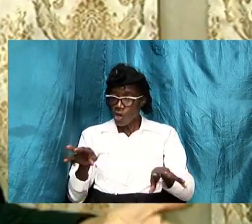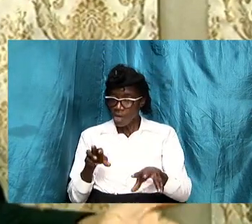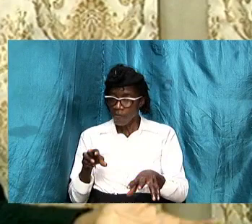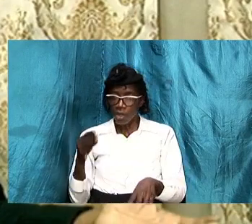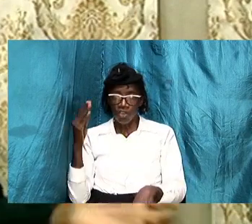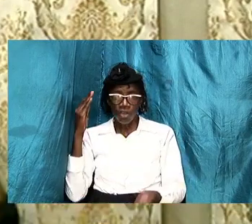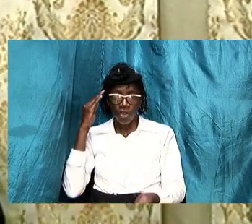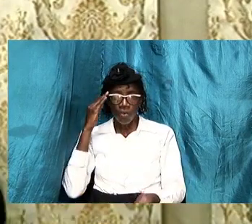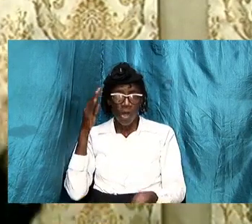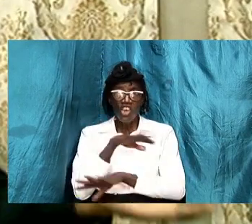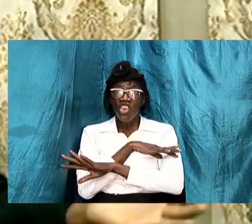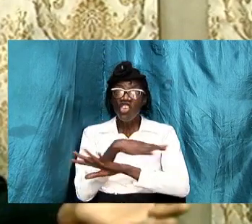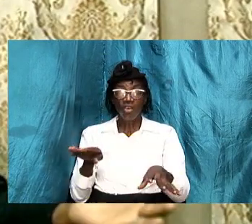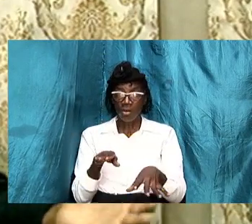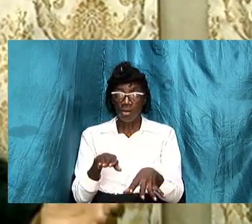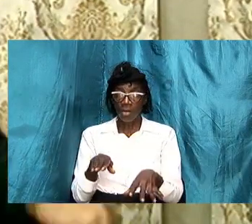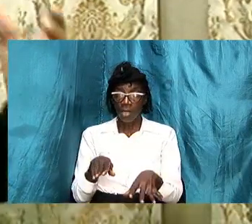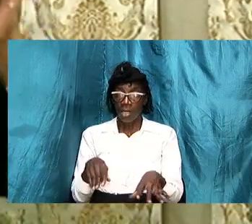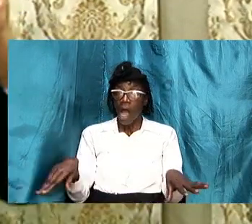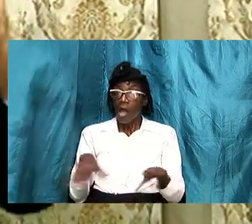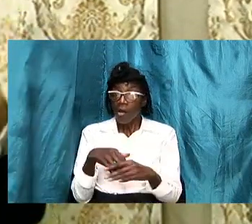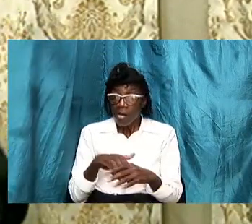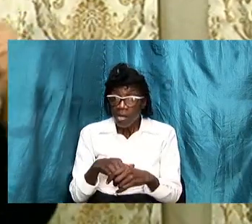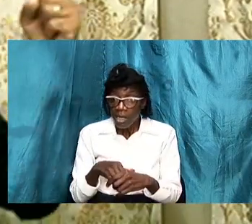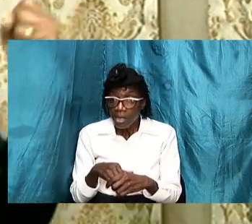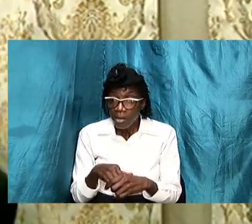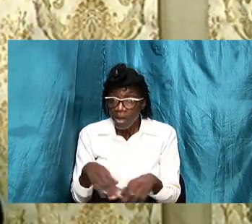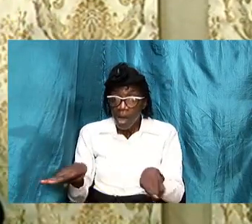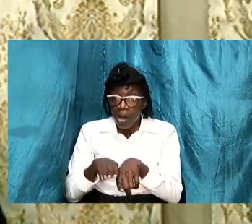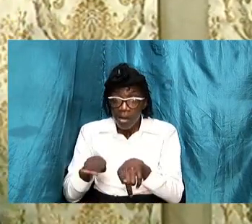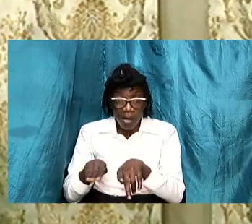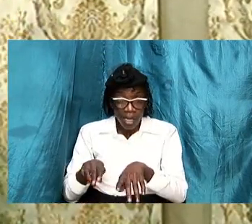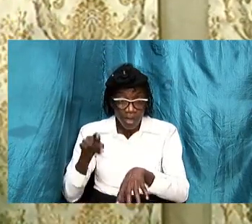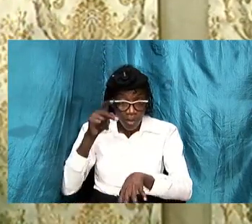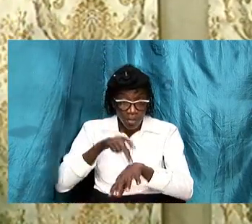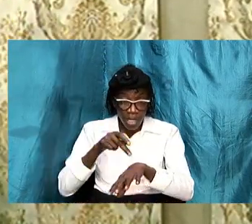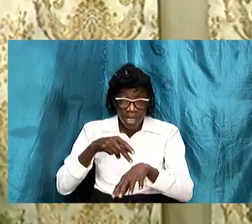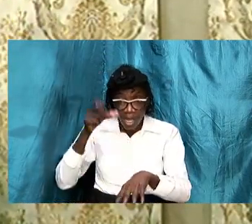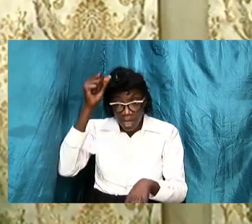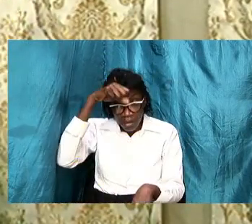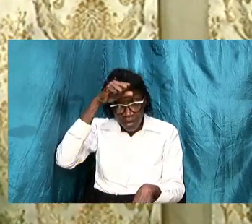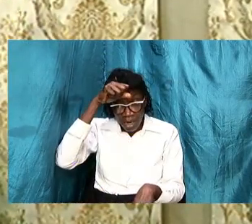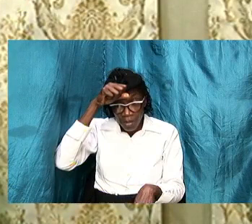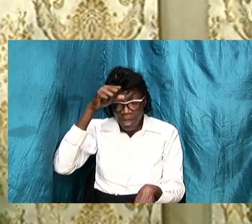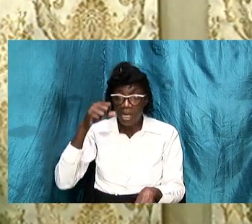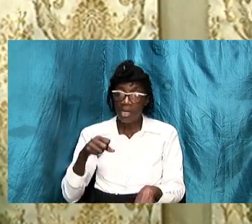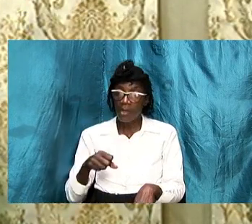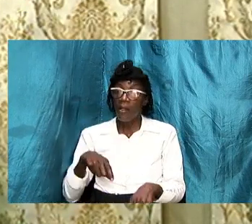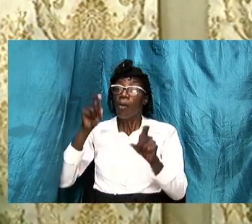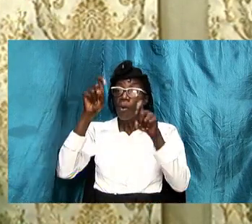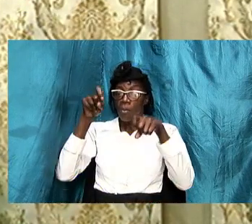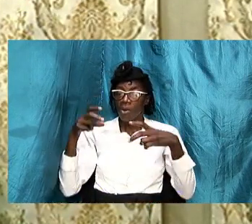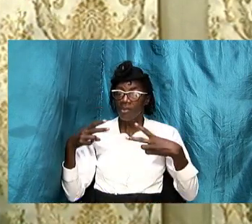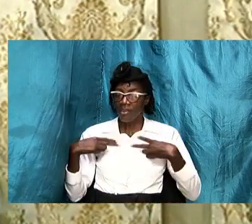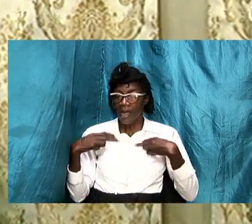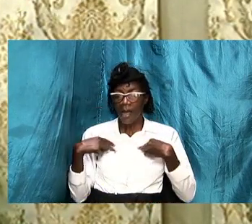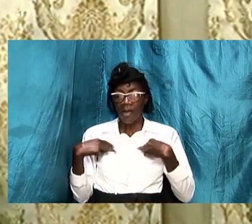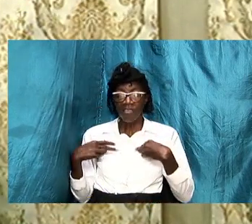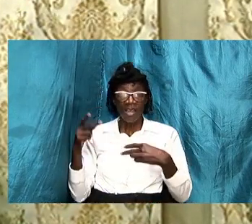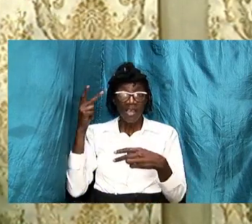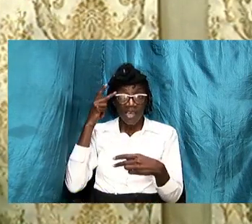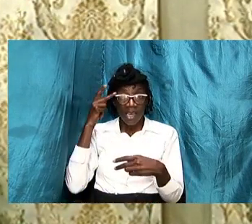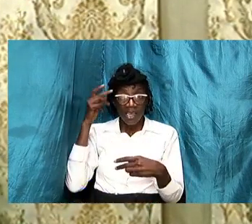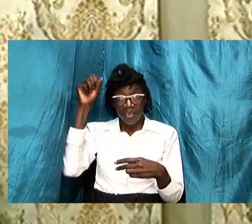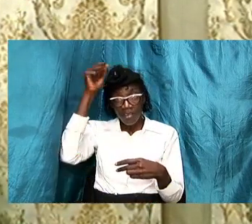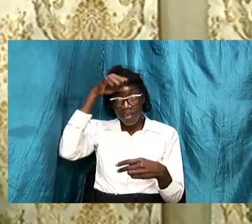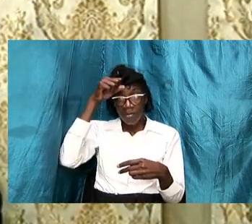according to peter according to solomon if we make anything happen we must have knowledge solomon went further and